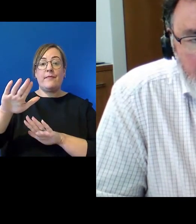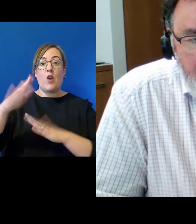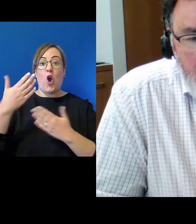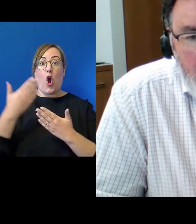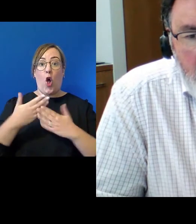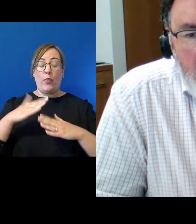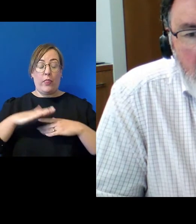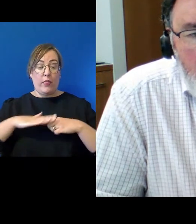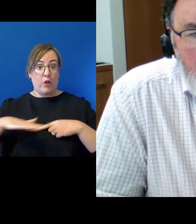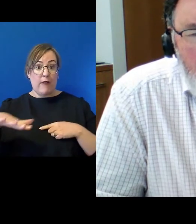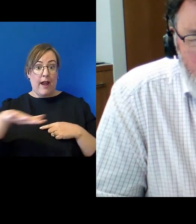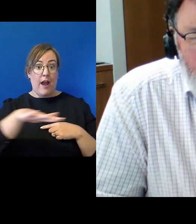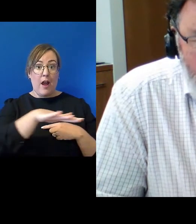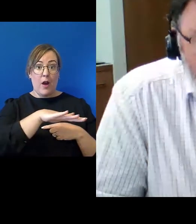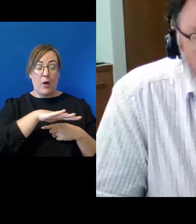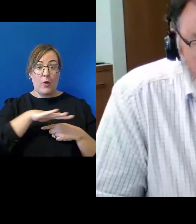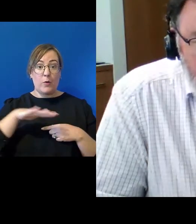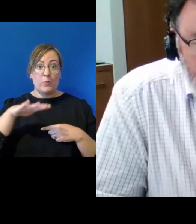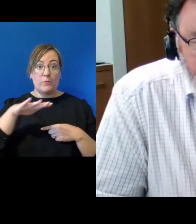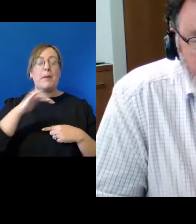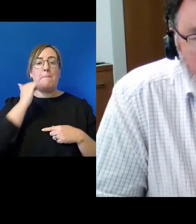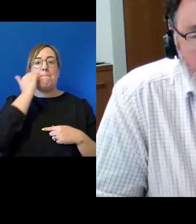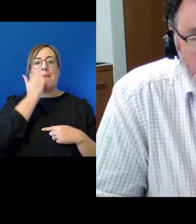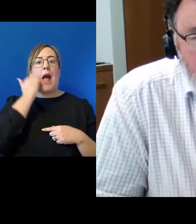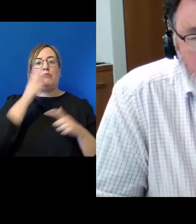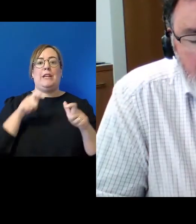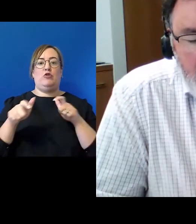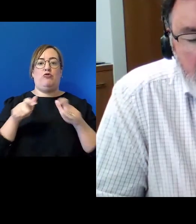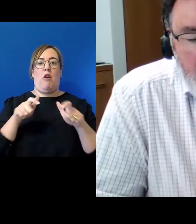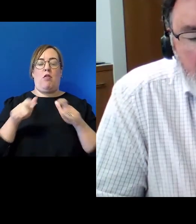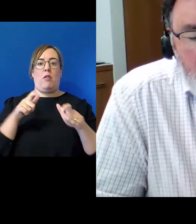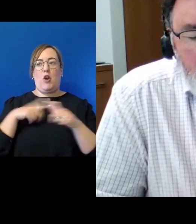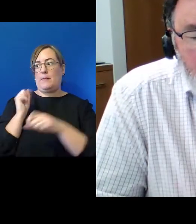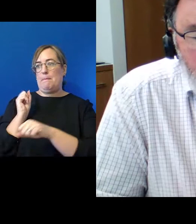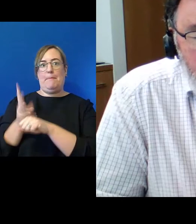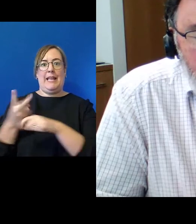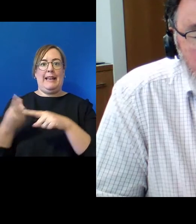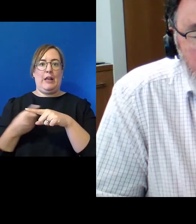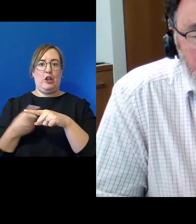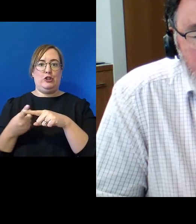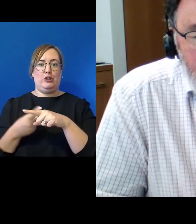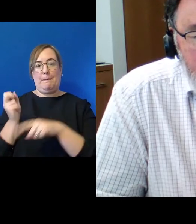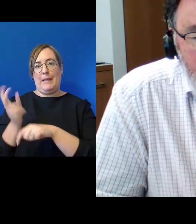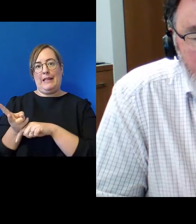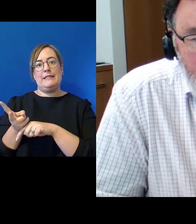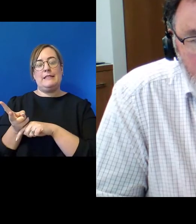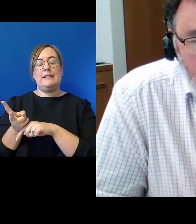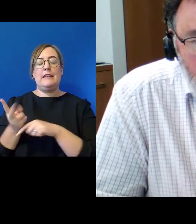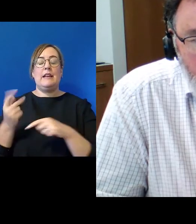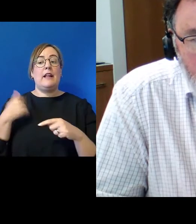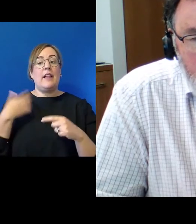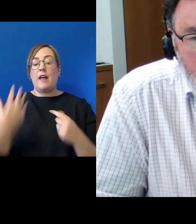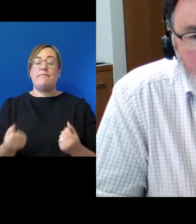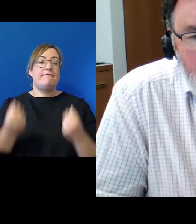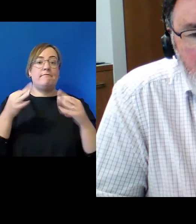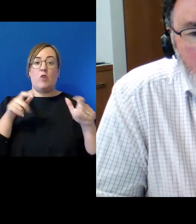the Maoris ran things. And the British, to the extent that they exercised any control,